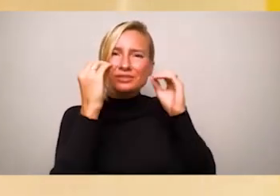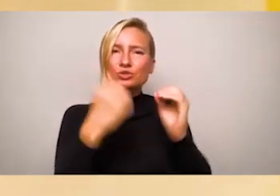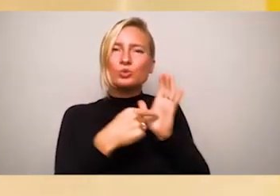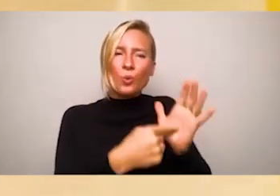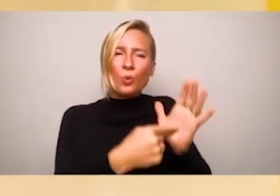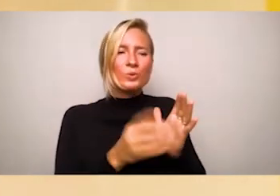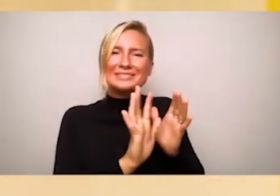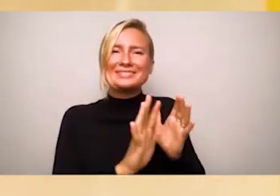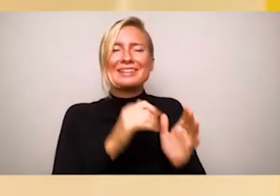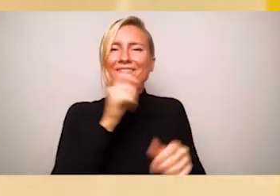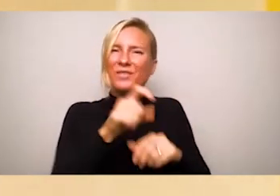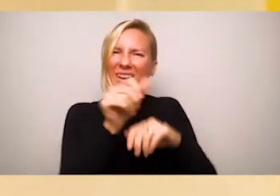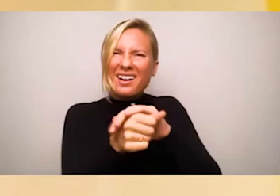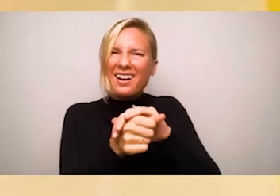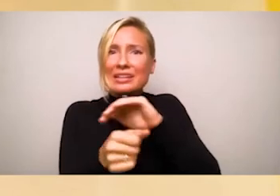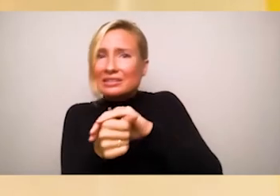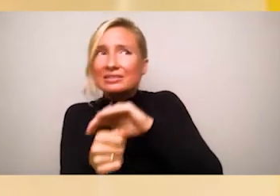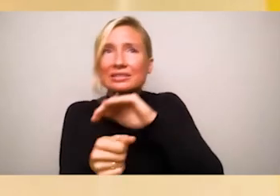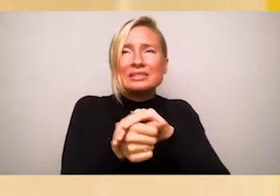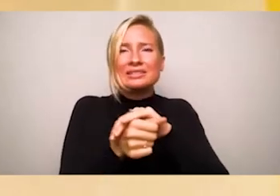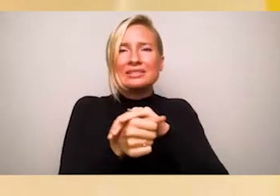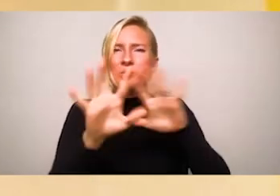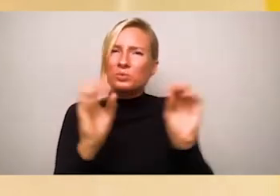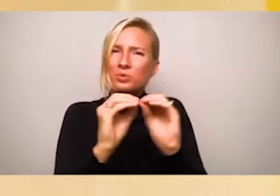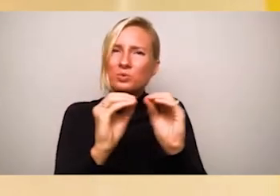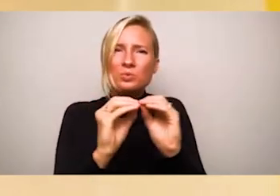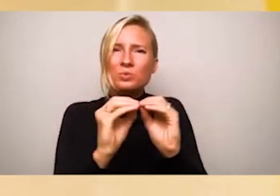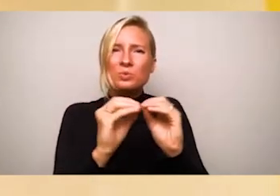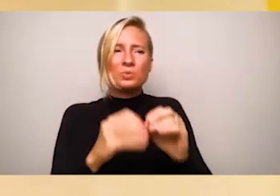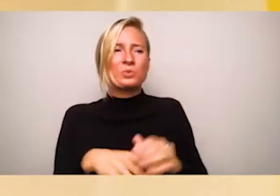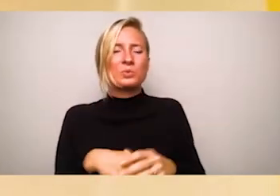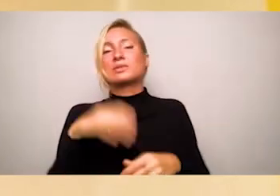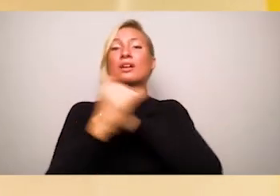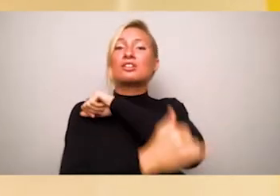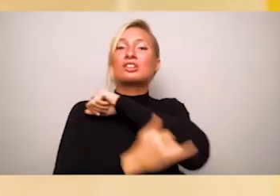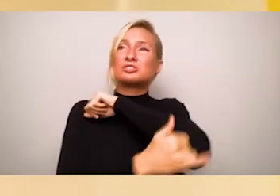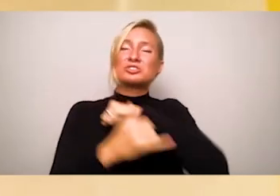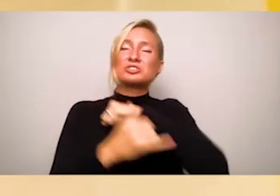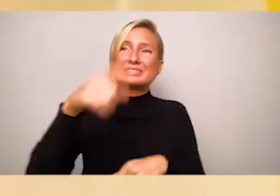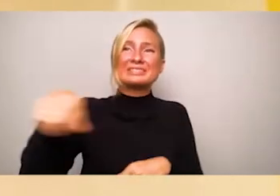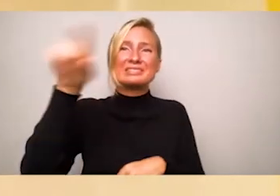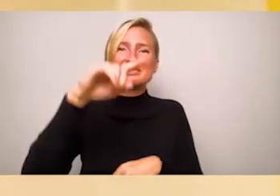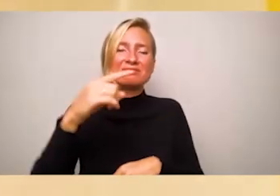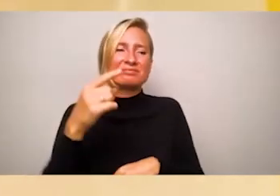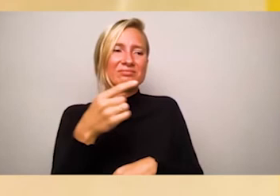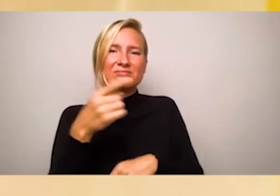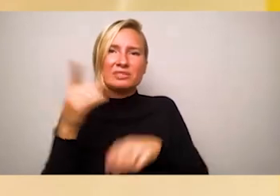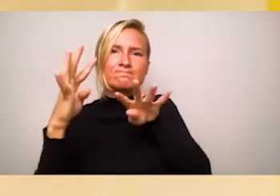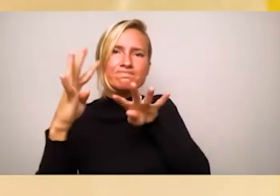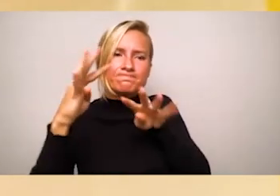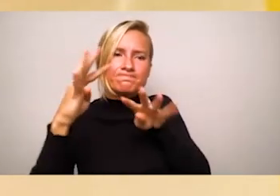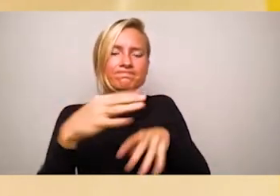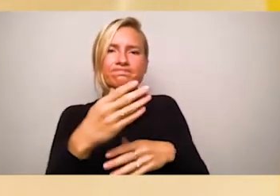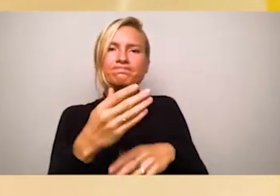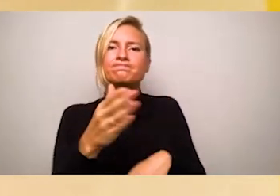with the country that refuses to see her. By holding a flickering light to my family's early